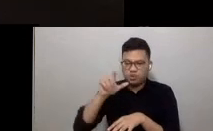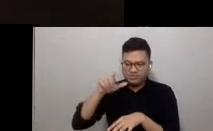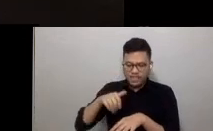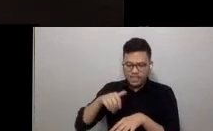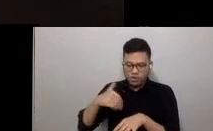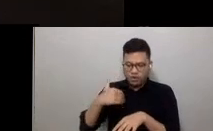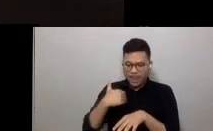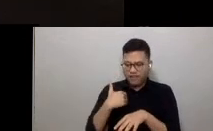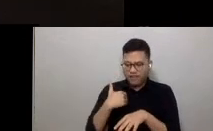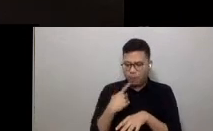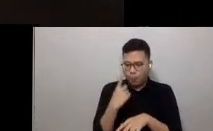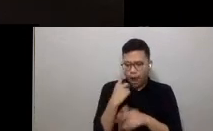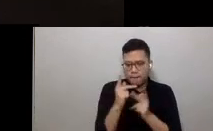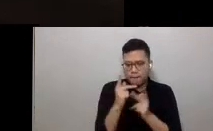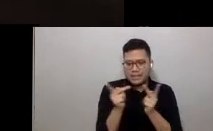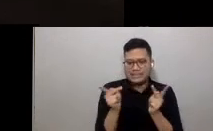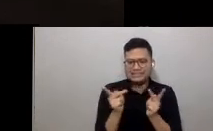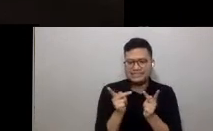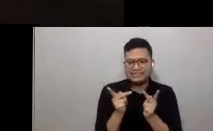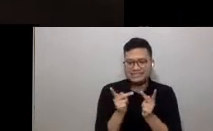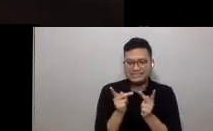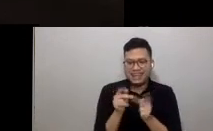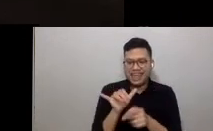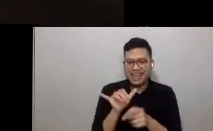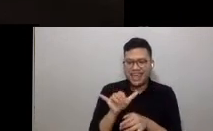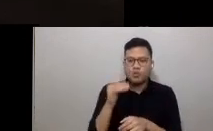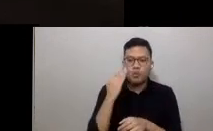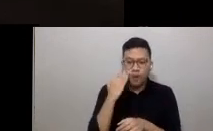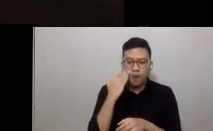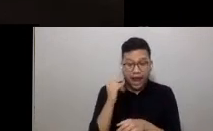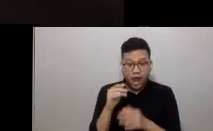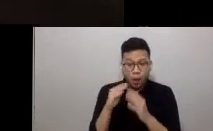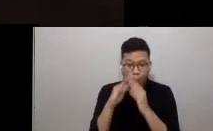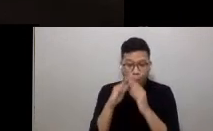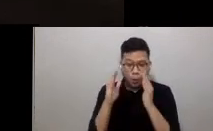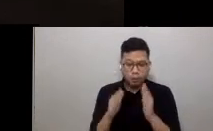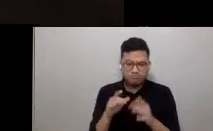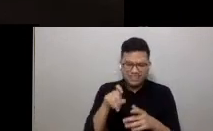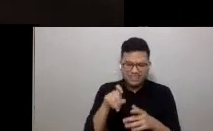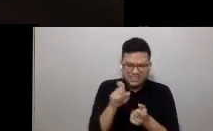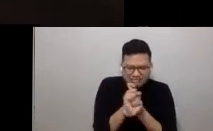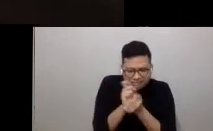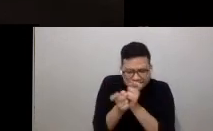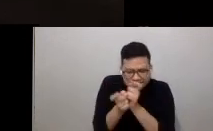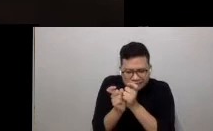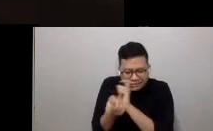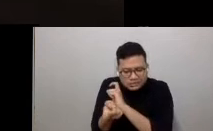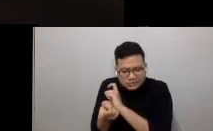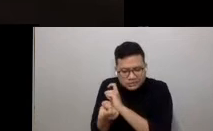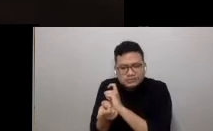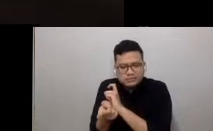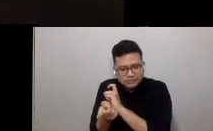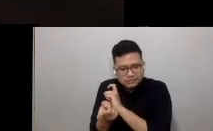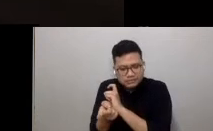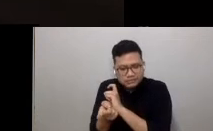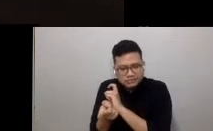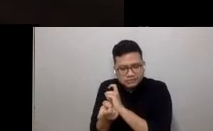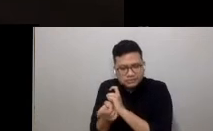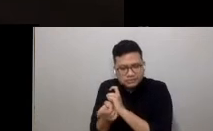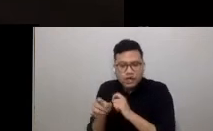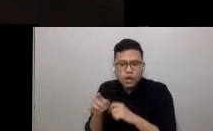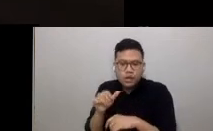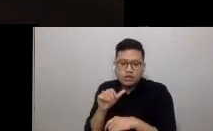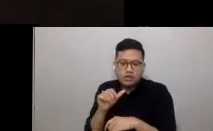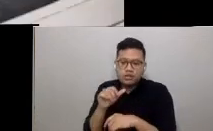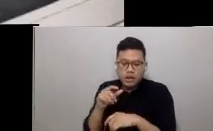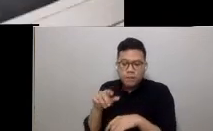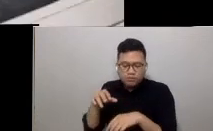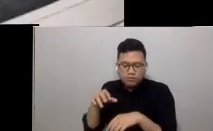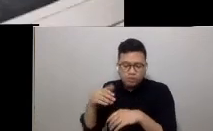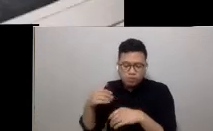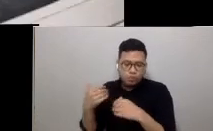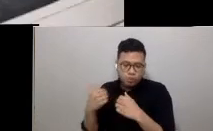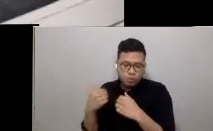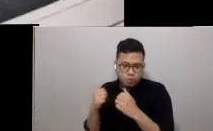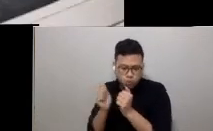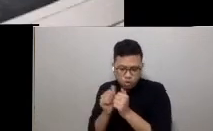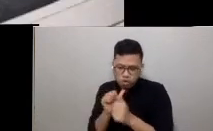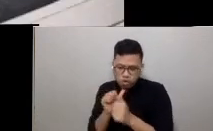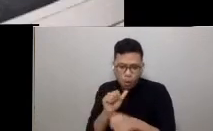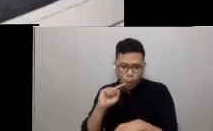The home, therefore, needs recalibration if it is not just a residence, but a place of multiple uses.